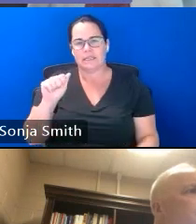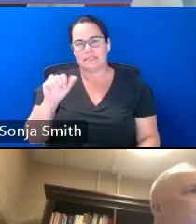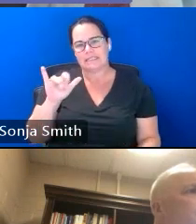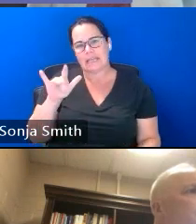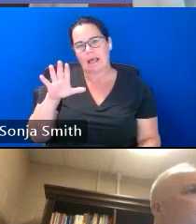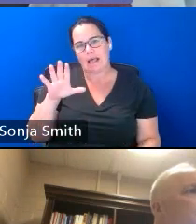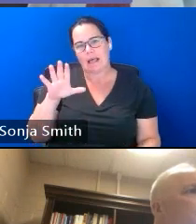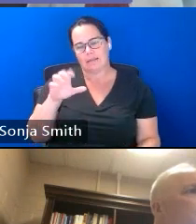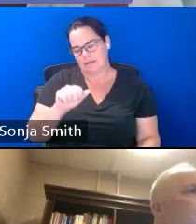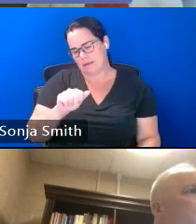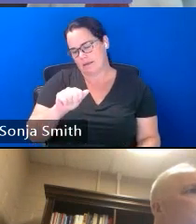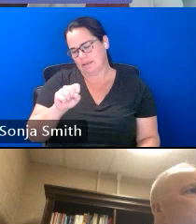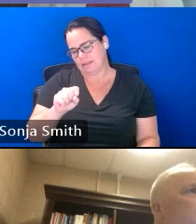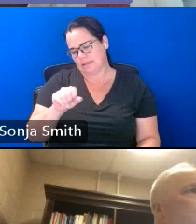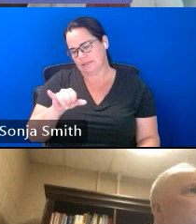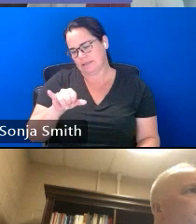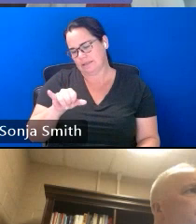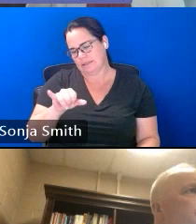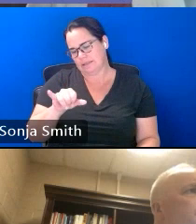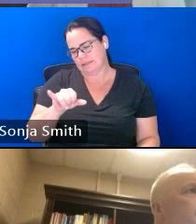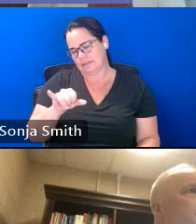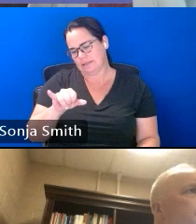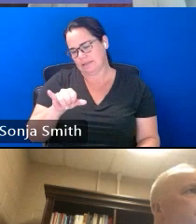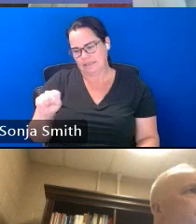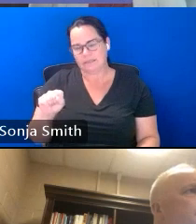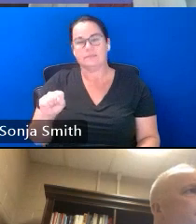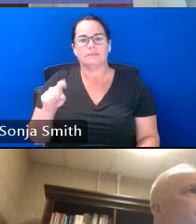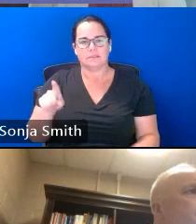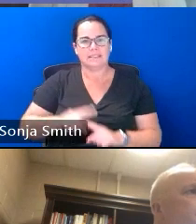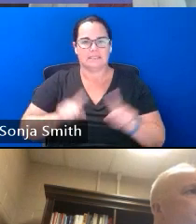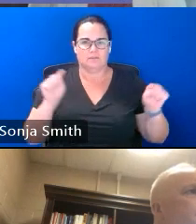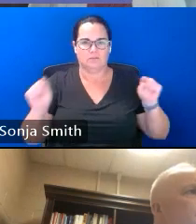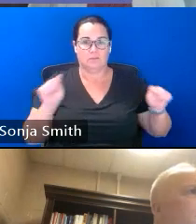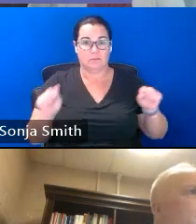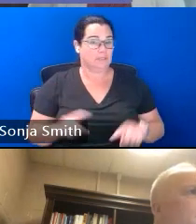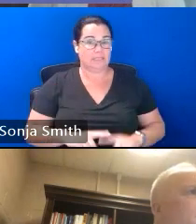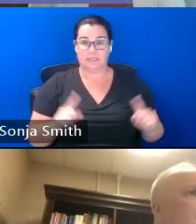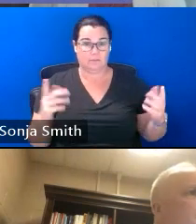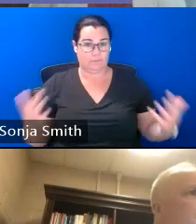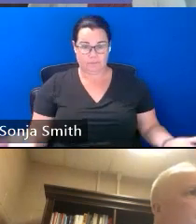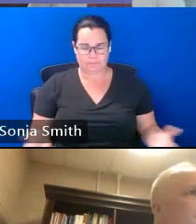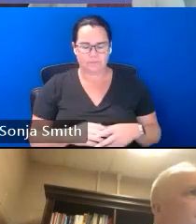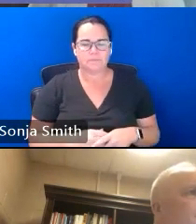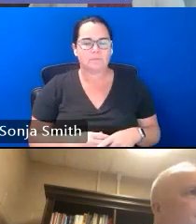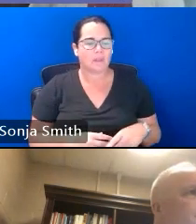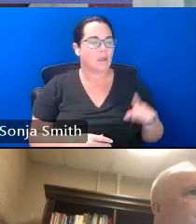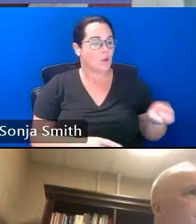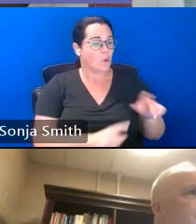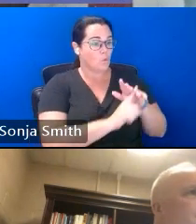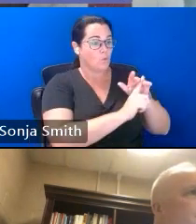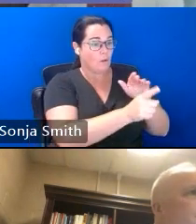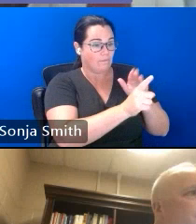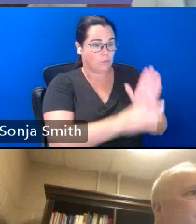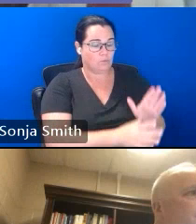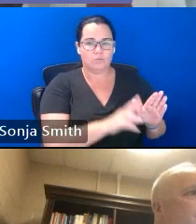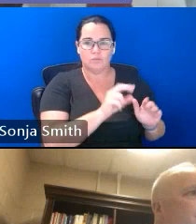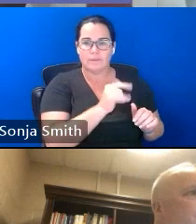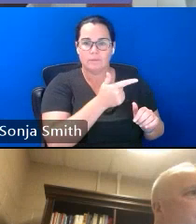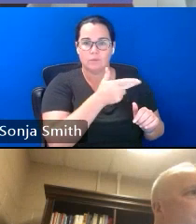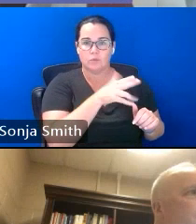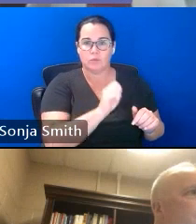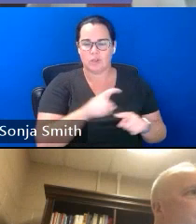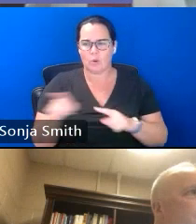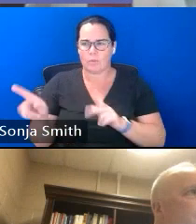want to just kind of provide some clarification around that so the essential difference between those who are refugees and those who are asylees or seeking asylum